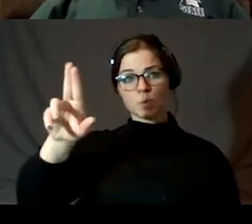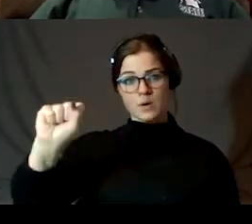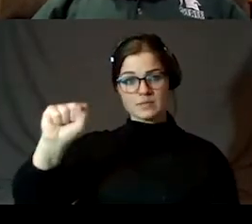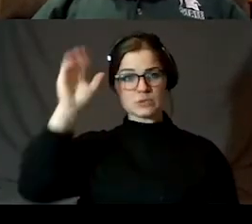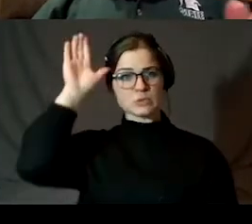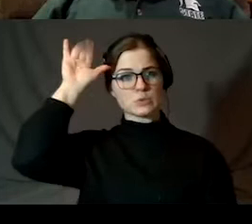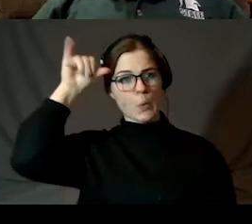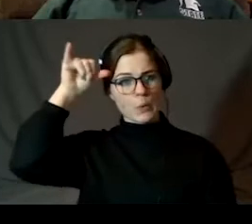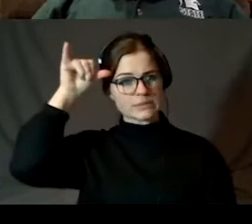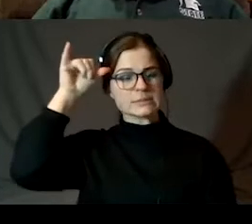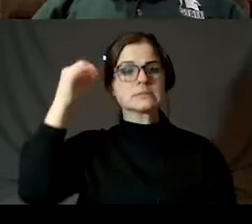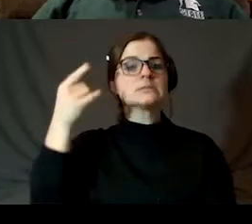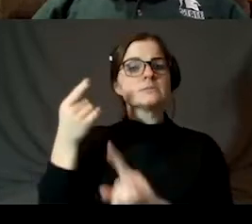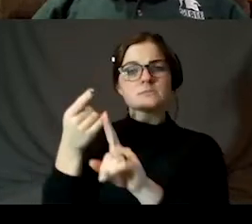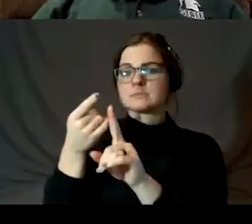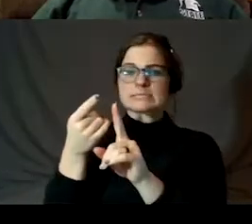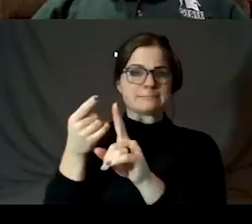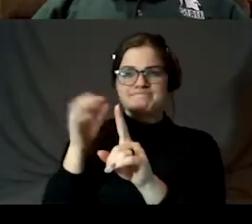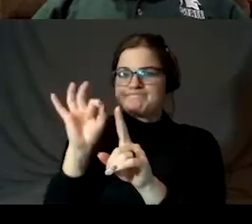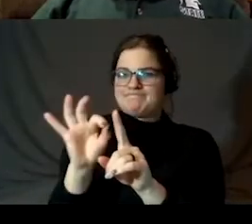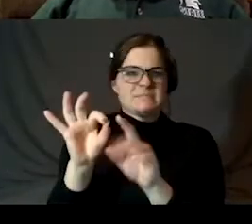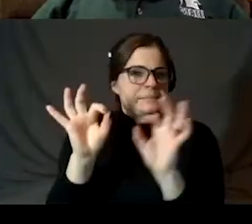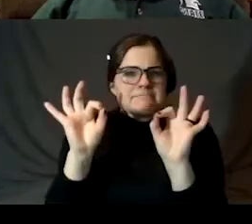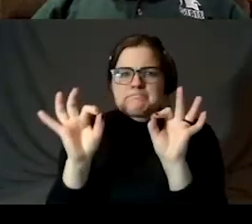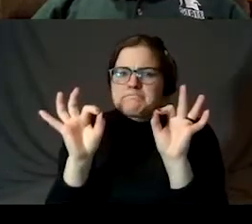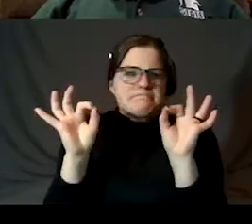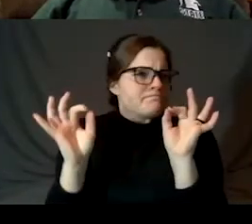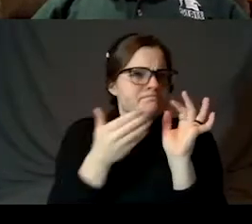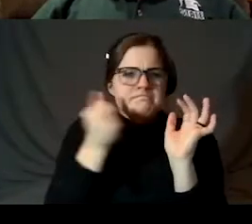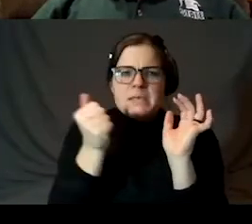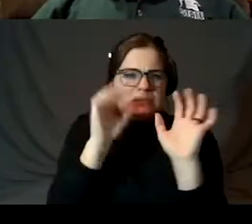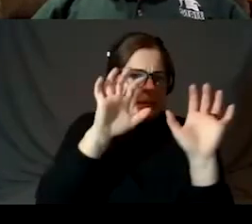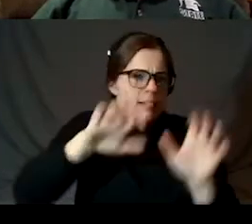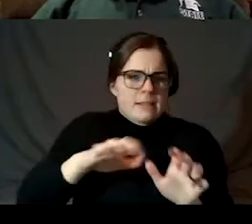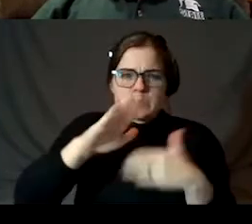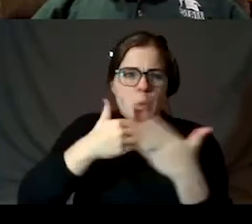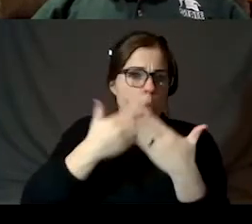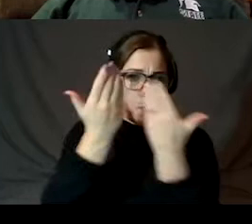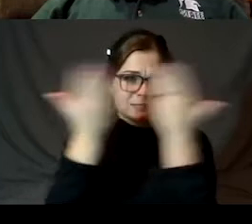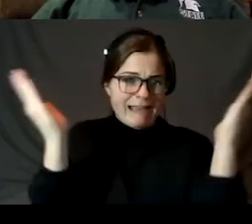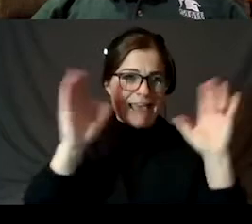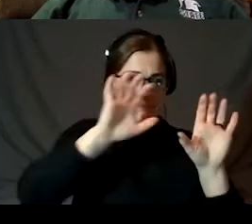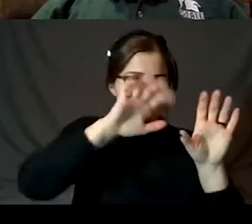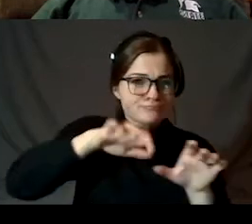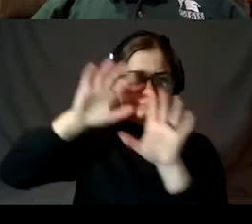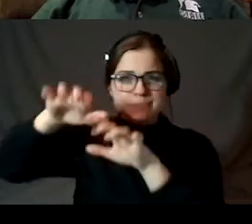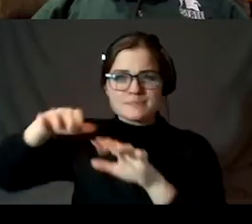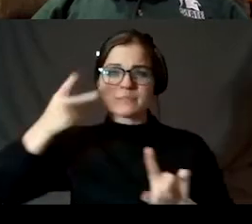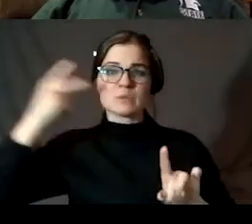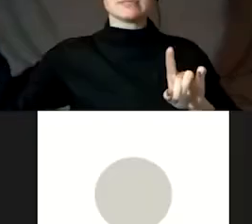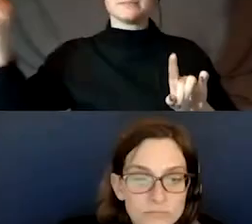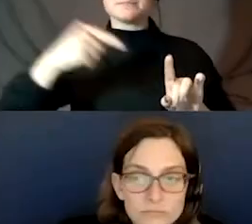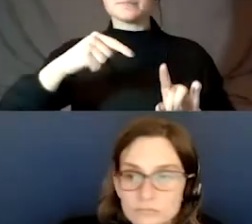it. These are perhaps the two finest clusters in the sky. Here's our pointer coming in, and here are the Hyades.